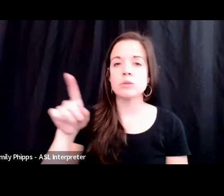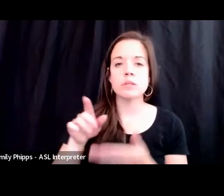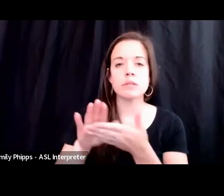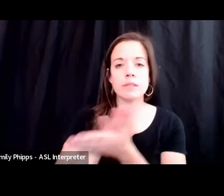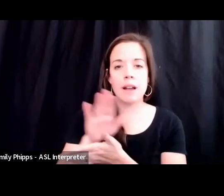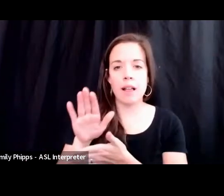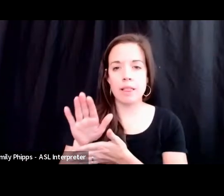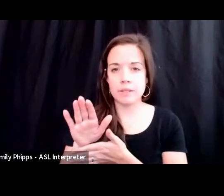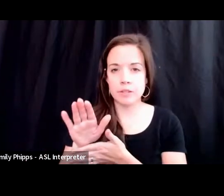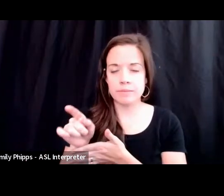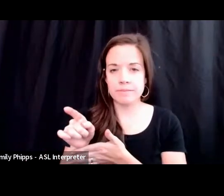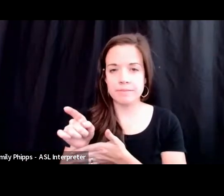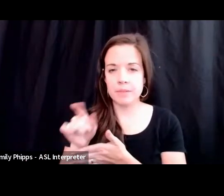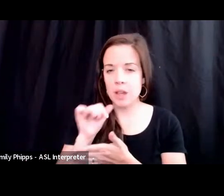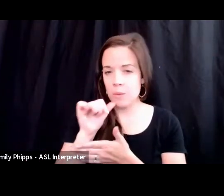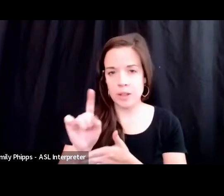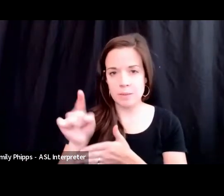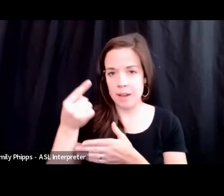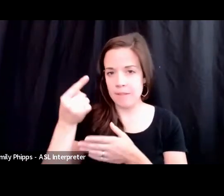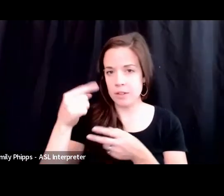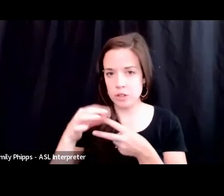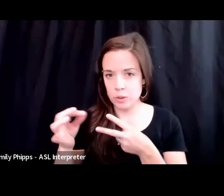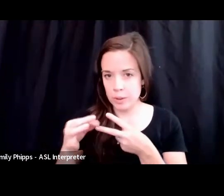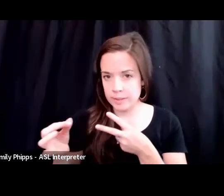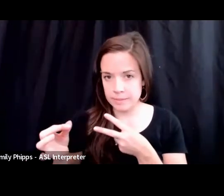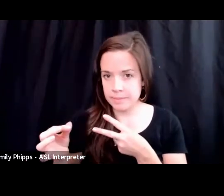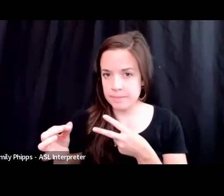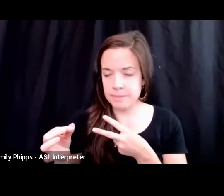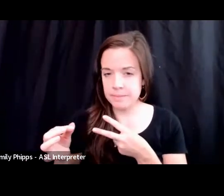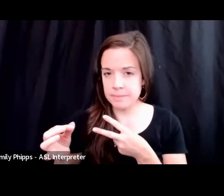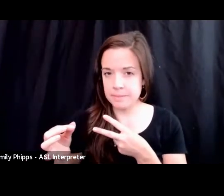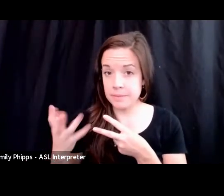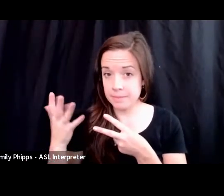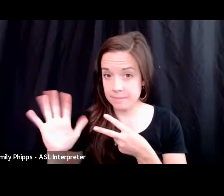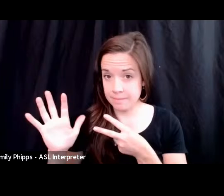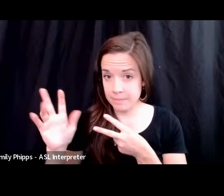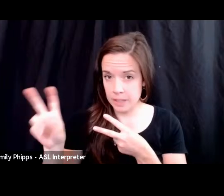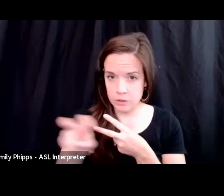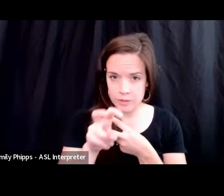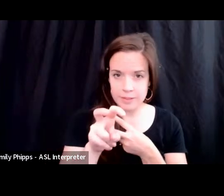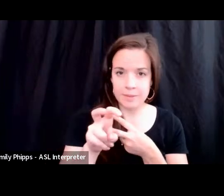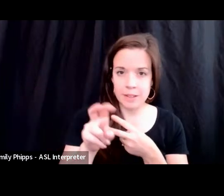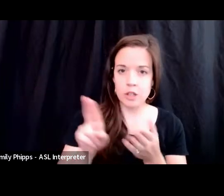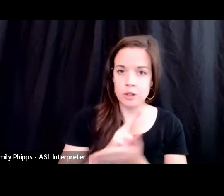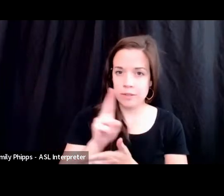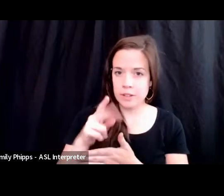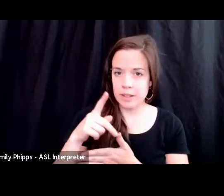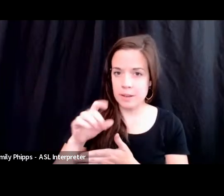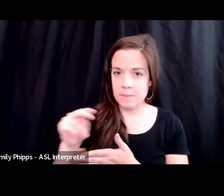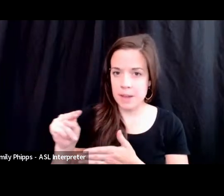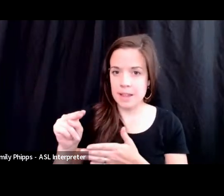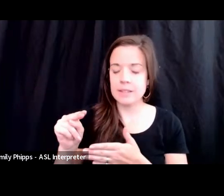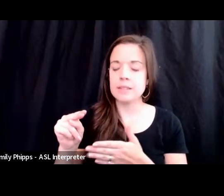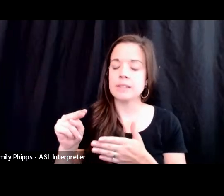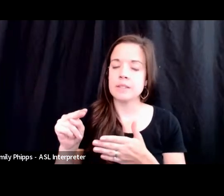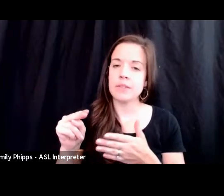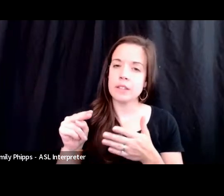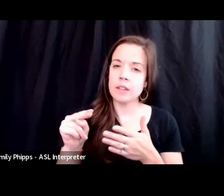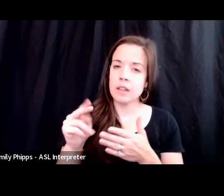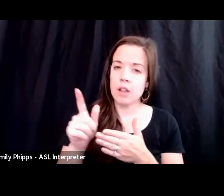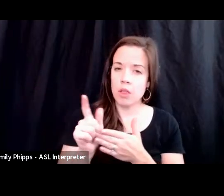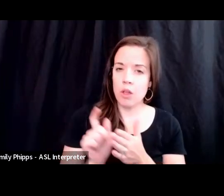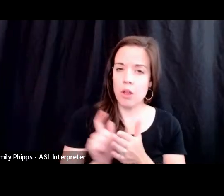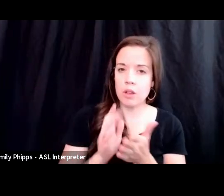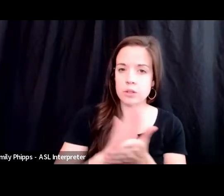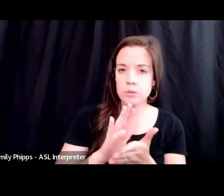wasn't one of my first choices. And then I transferred to University of Pennsylvania Law School my second year. And